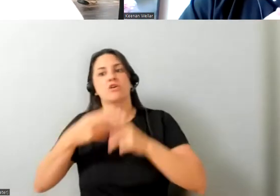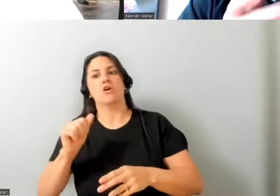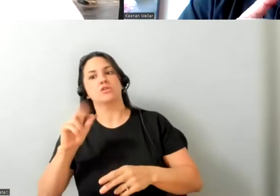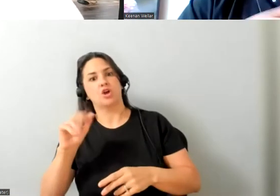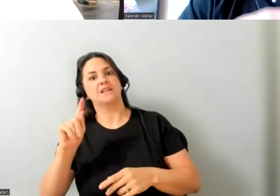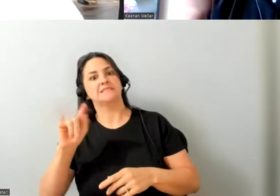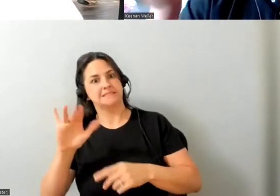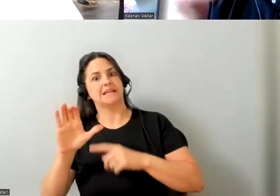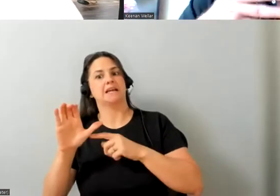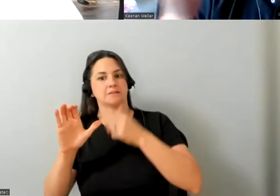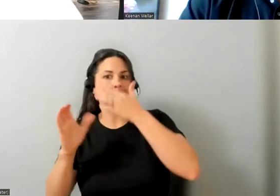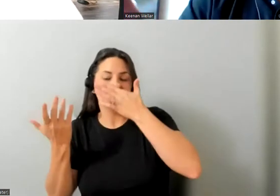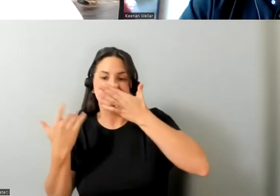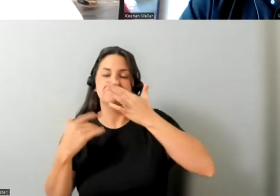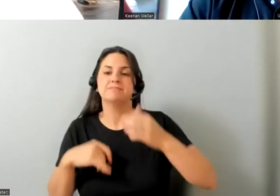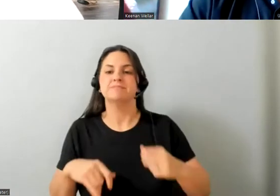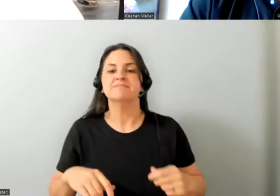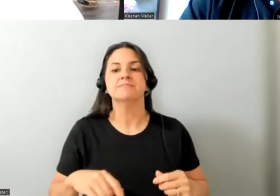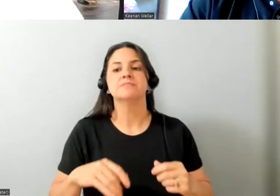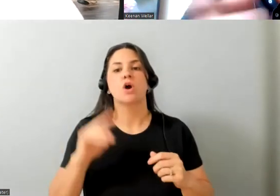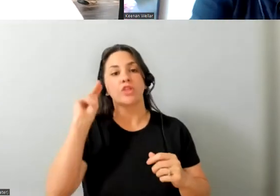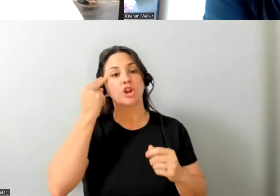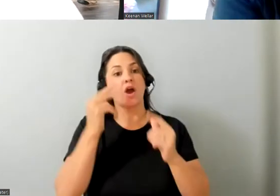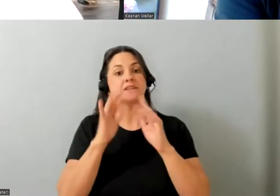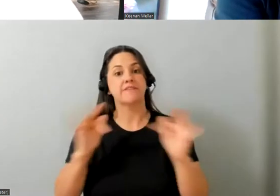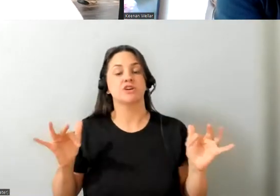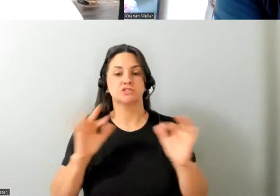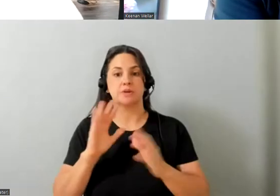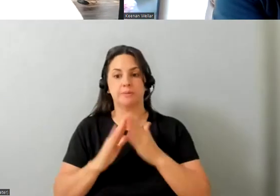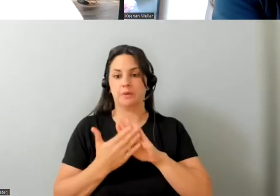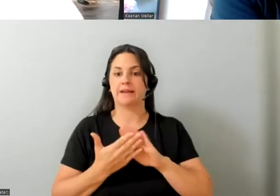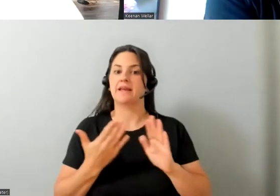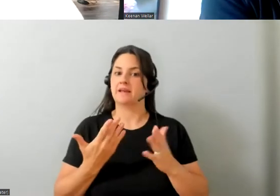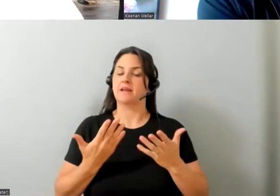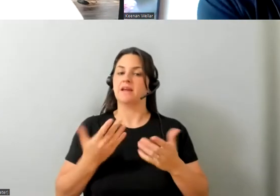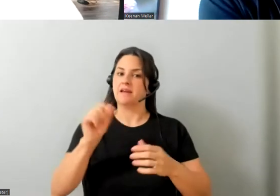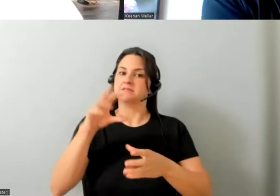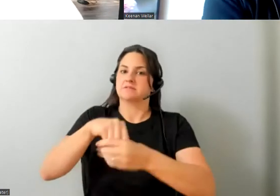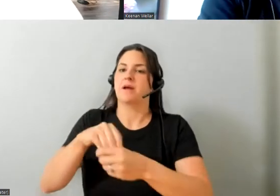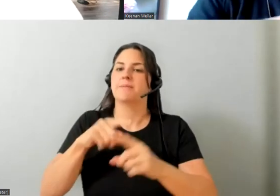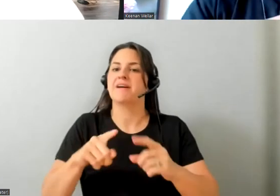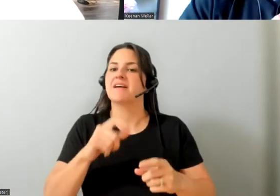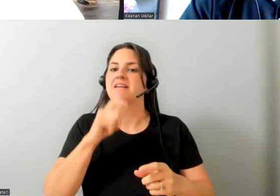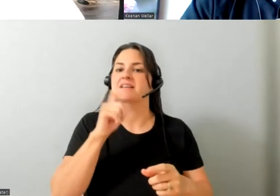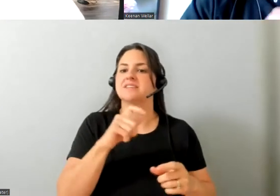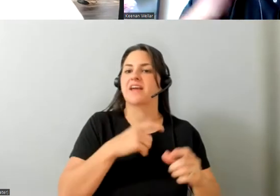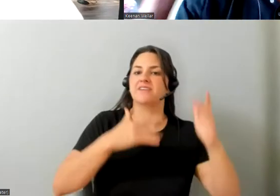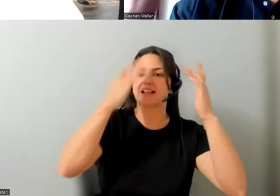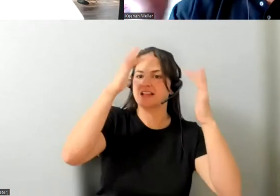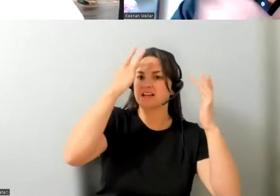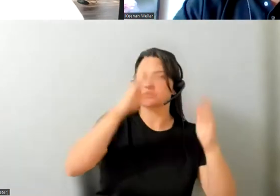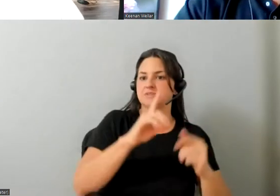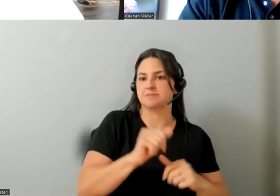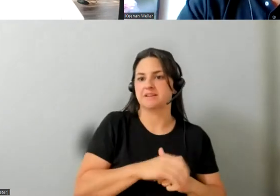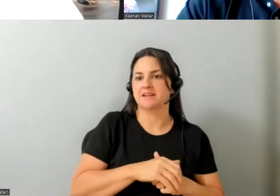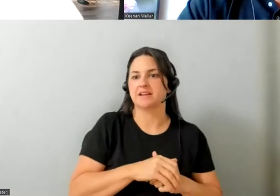many of them would identify as part of the neurodiverse community but they do not necessarily have an intellectual disability so yeah i'm i'm just